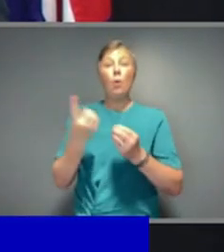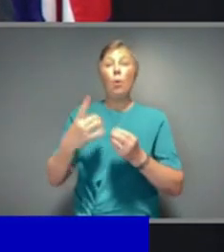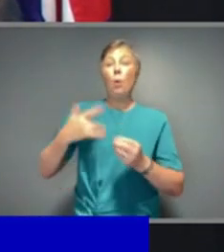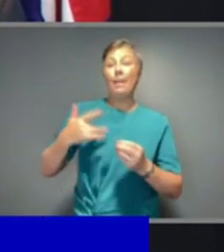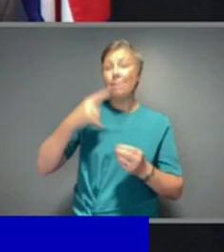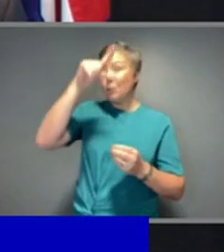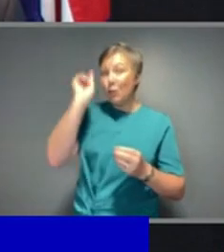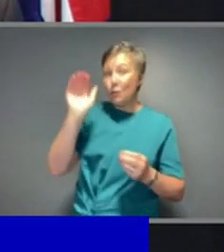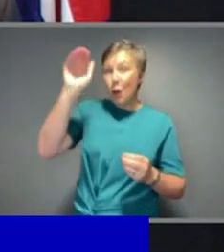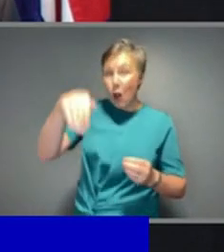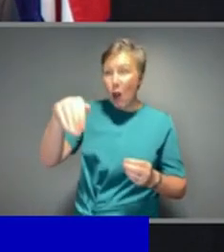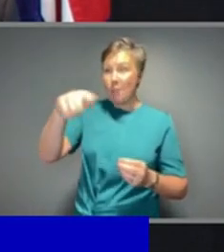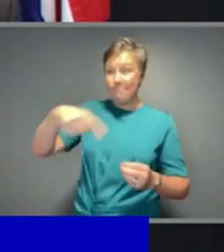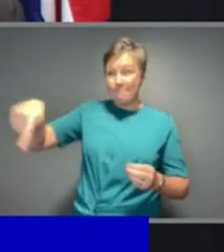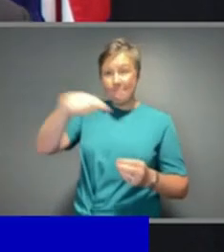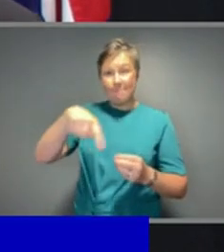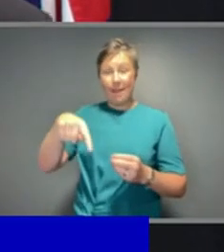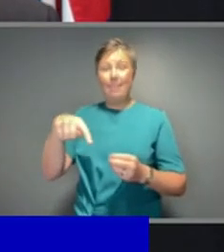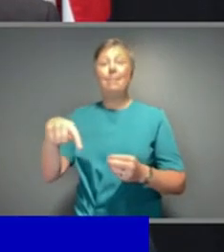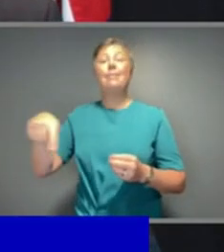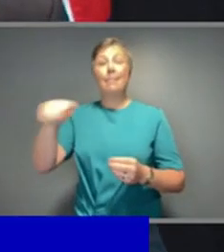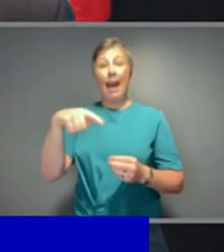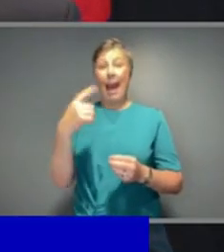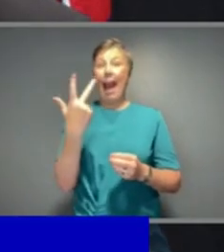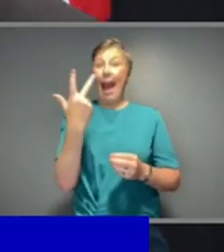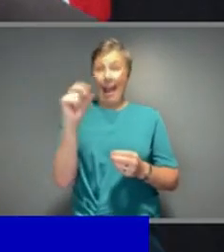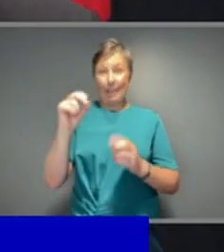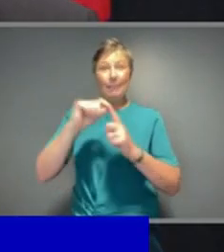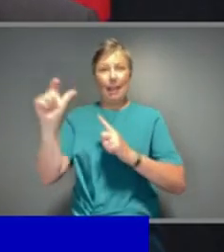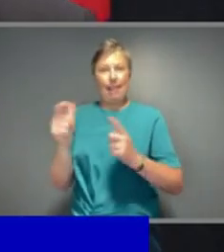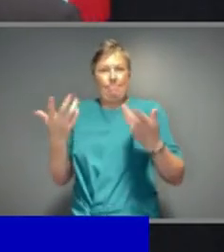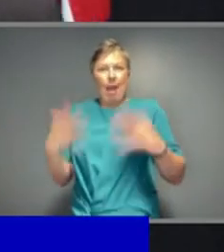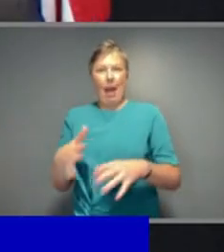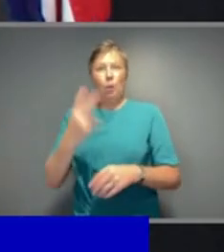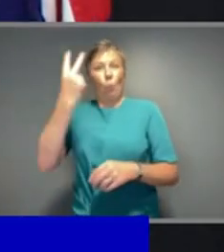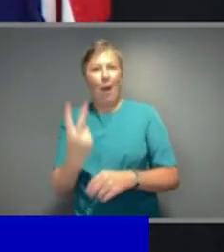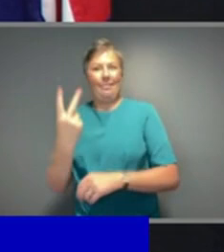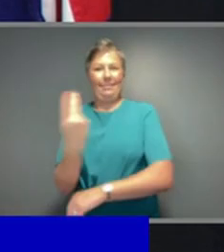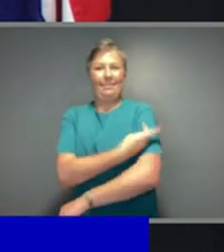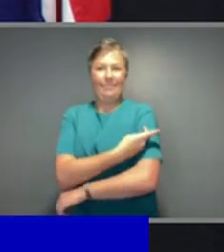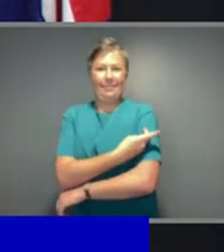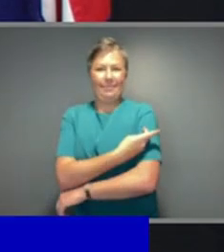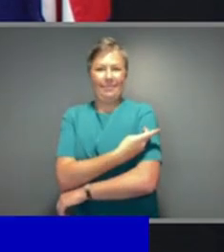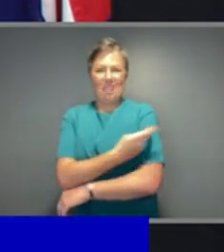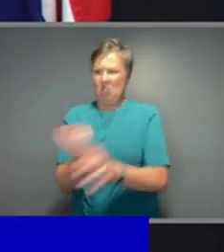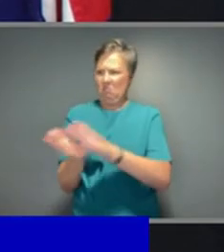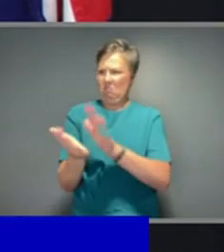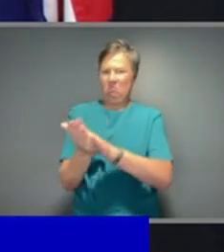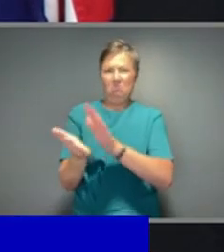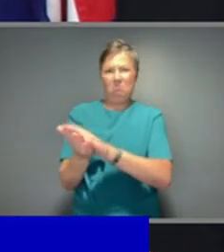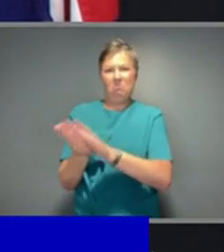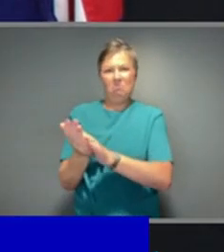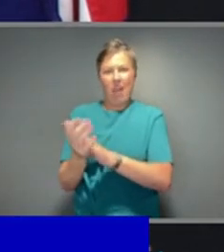residents have had double doses. So it can be done. It will be done. I have great faith in the